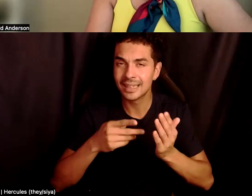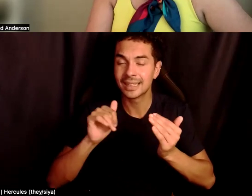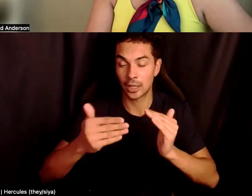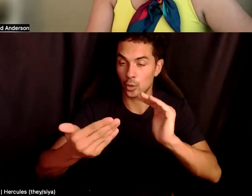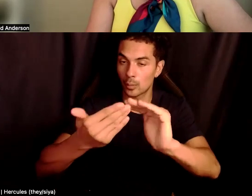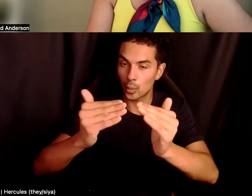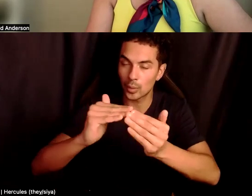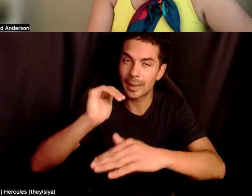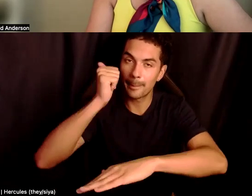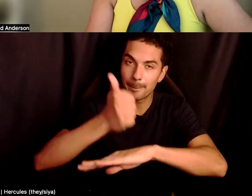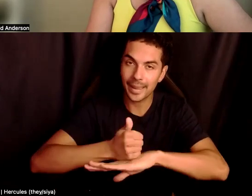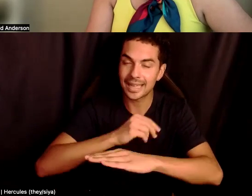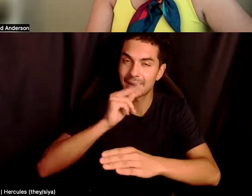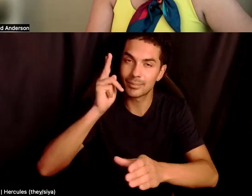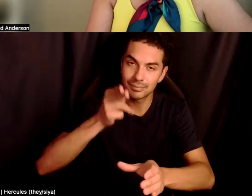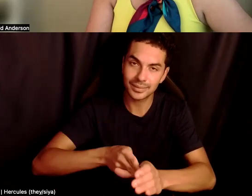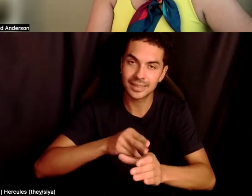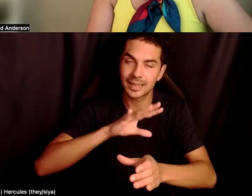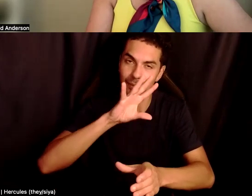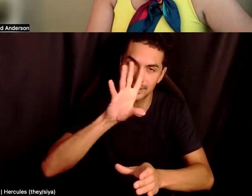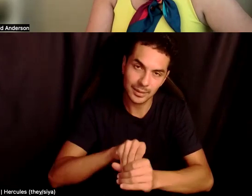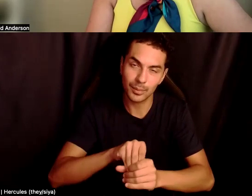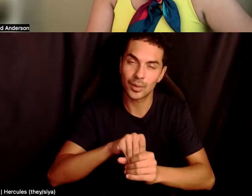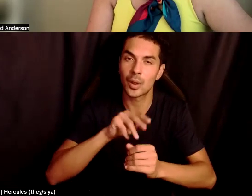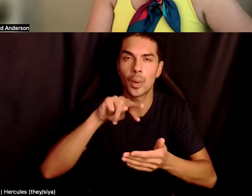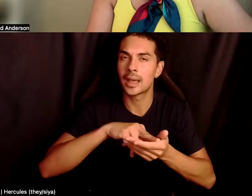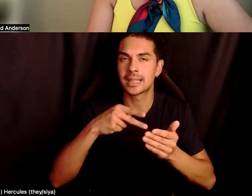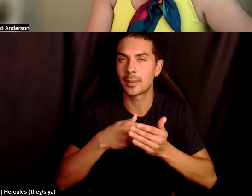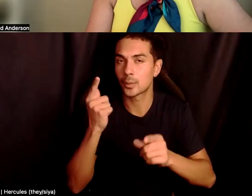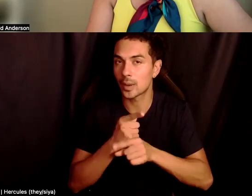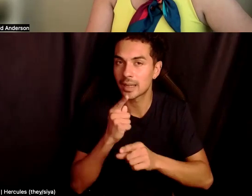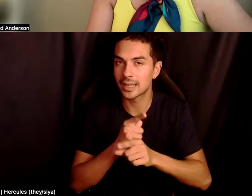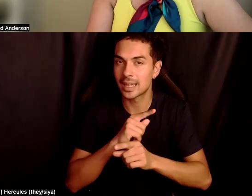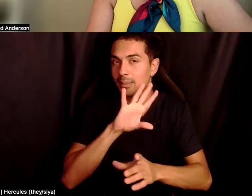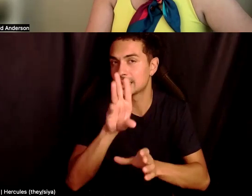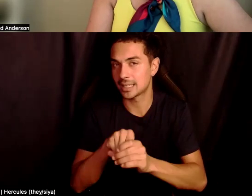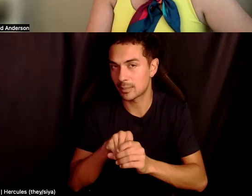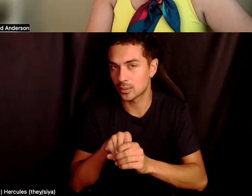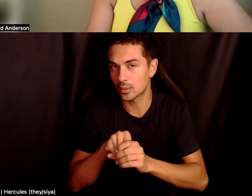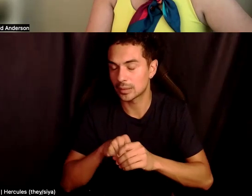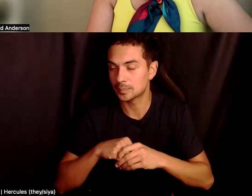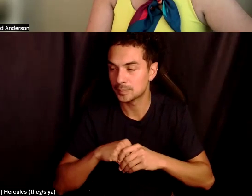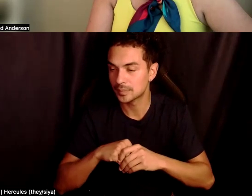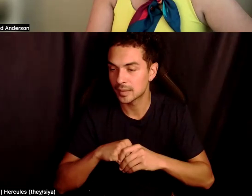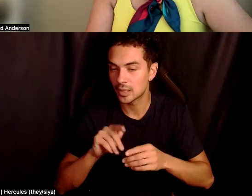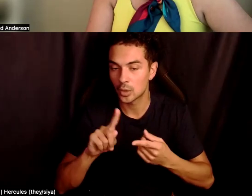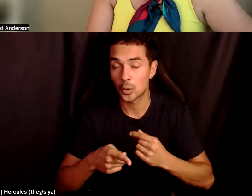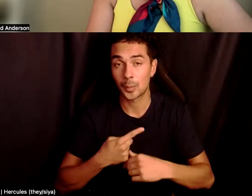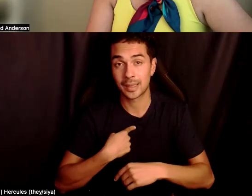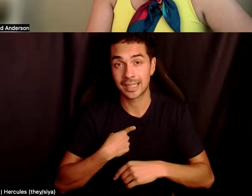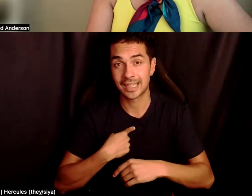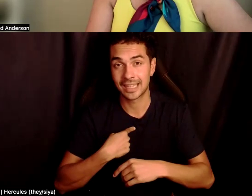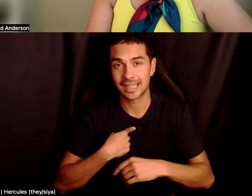-based, um, and participatory, and also what does that mean, right? Participatory. Um, to me, it means